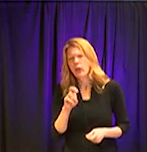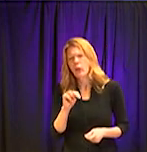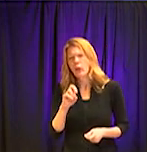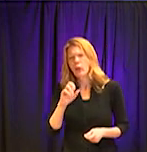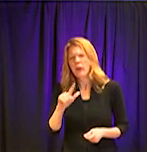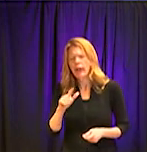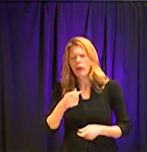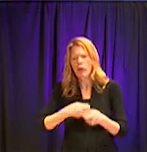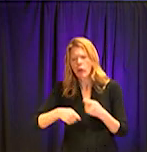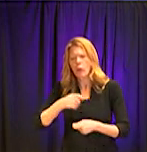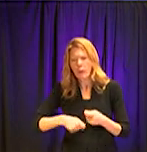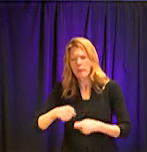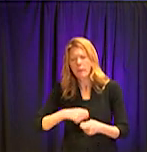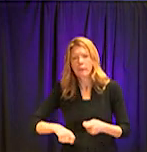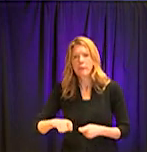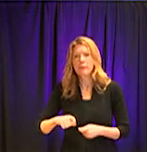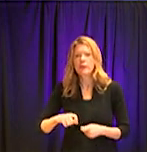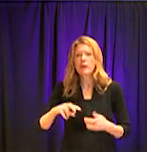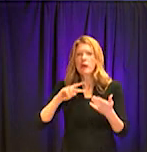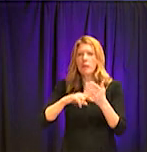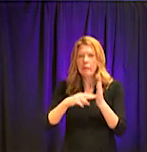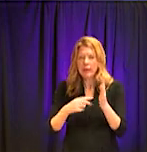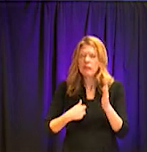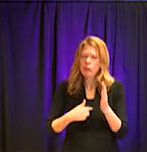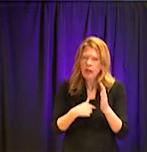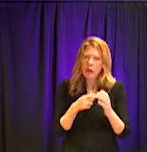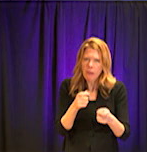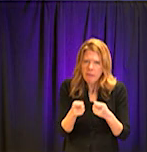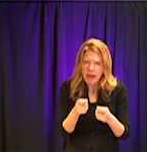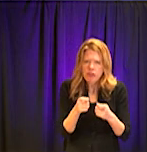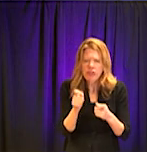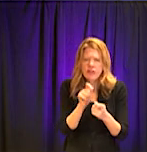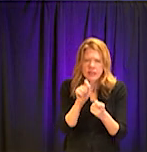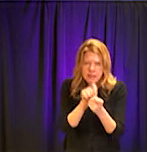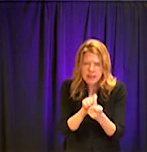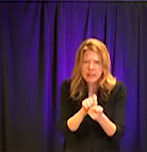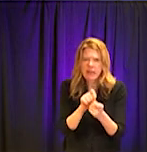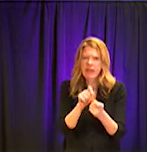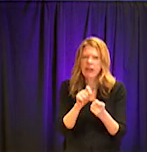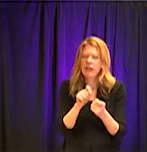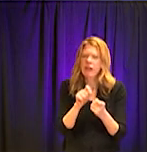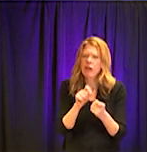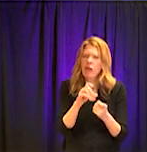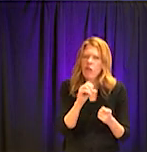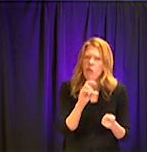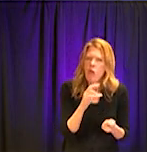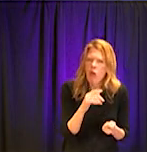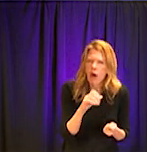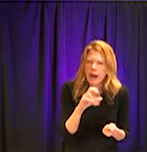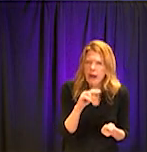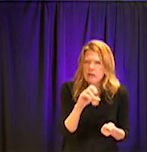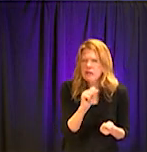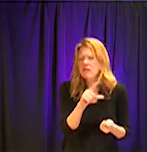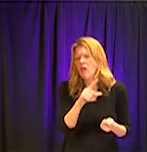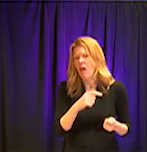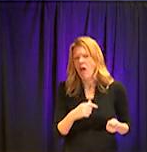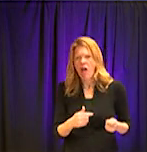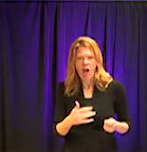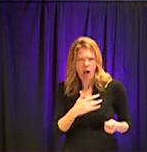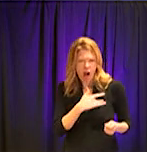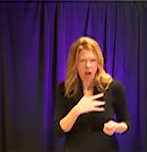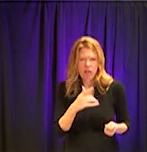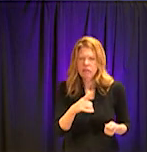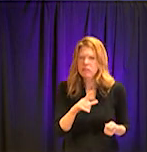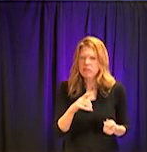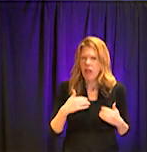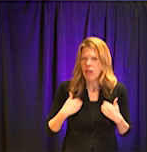some kind of dialysis. That's right. You're supporting, you know, vital organs. You're supporting the lungs. You're supporting the heart. You're supporting the kidneys. This is all supportive